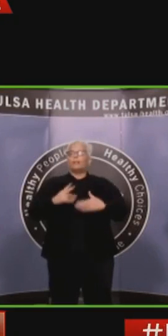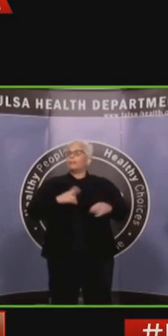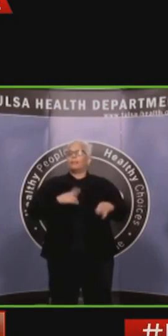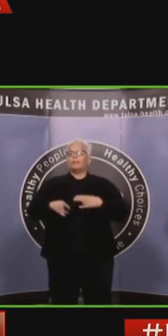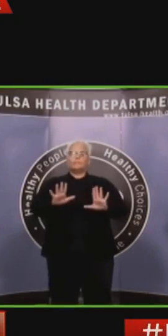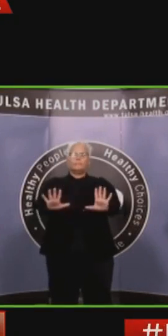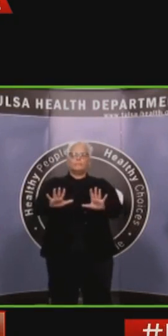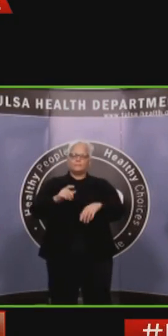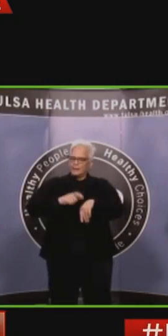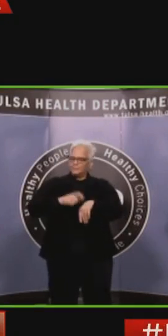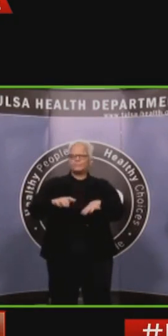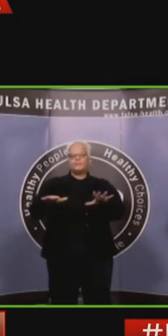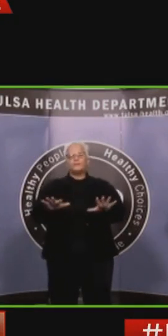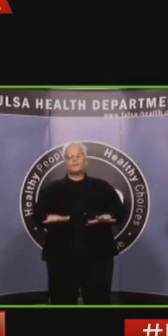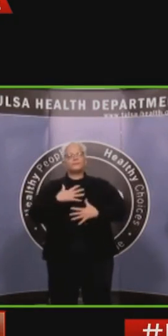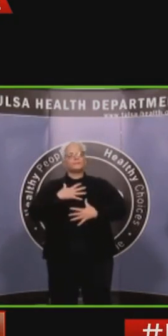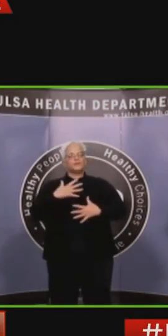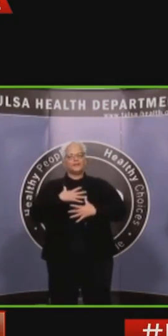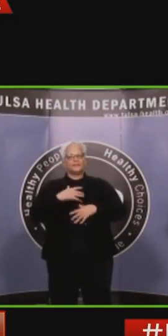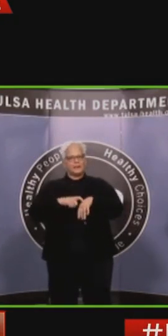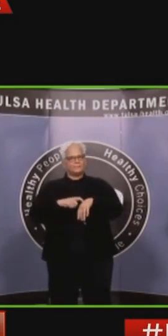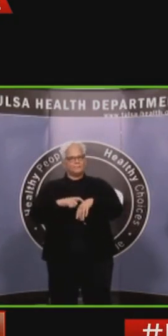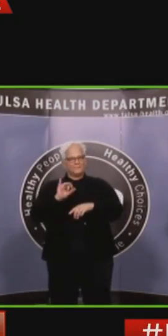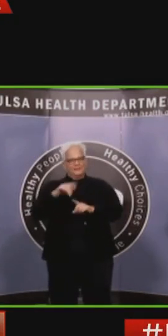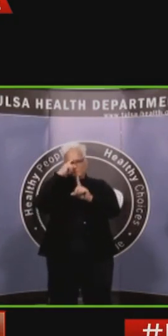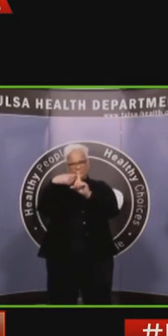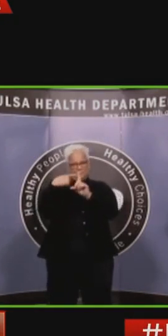Thank you, Dr. Dart. Please stand by while we bring the next speaker up.